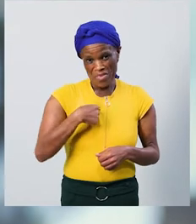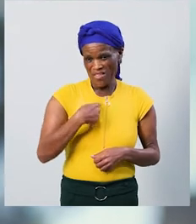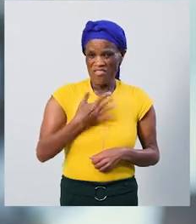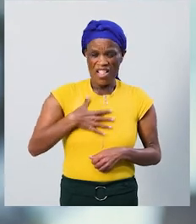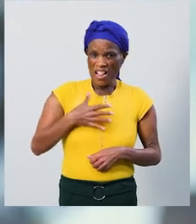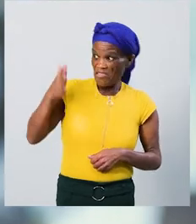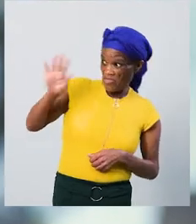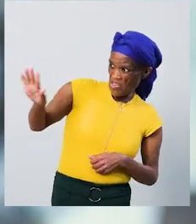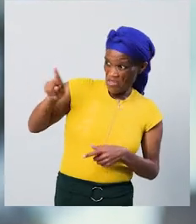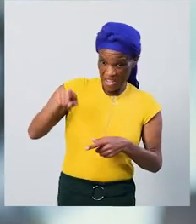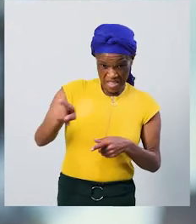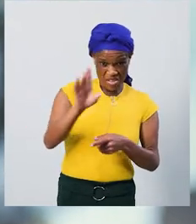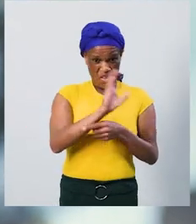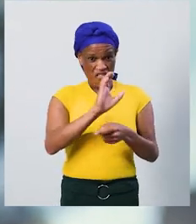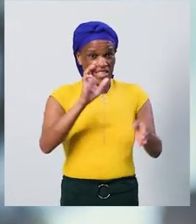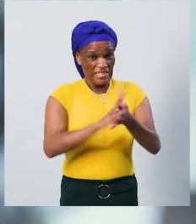I have to be undeniable.